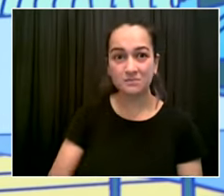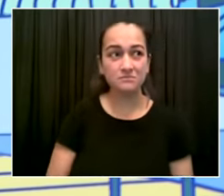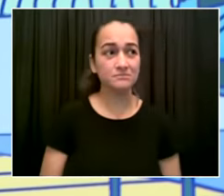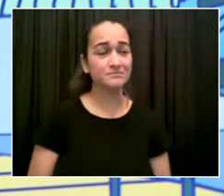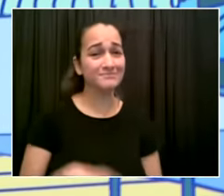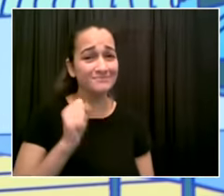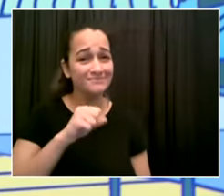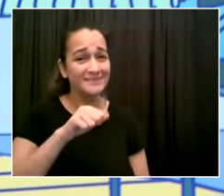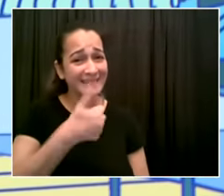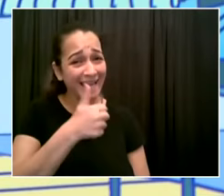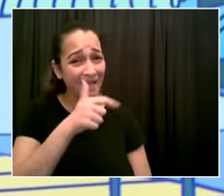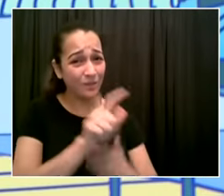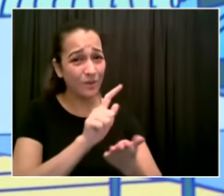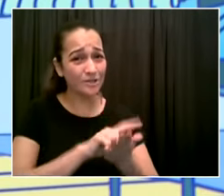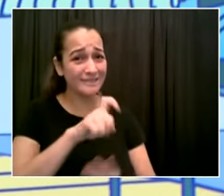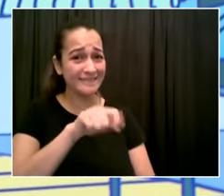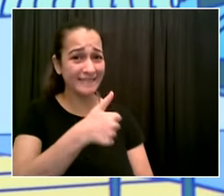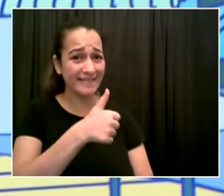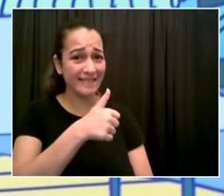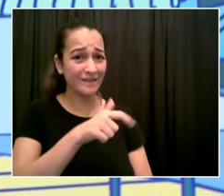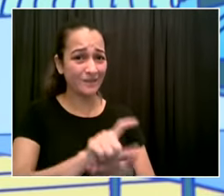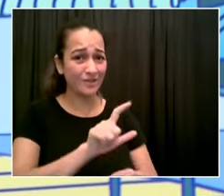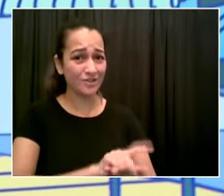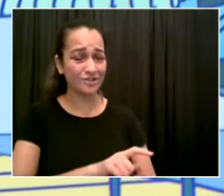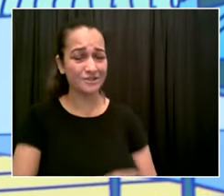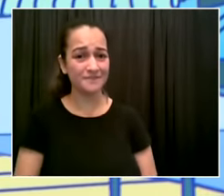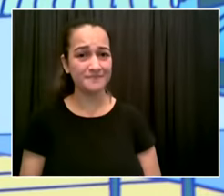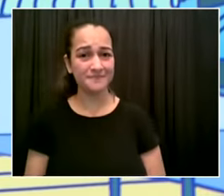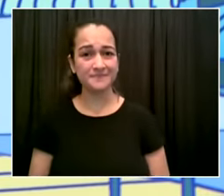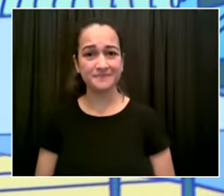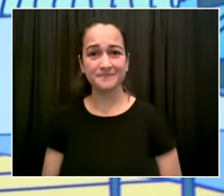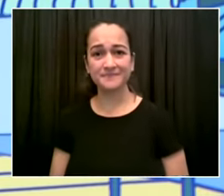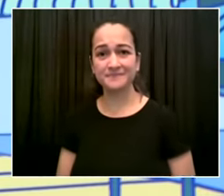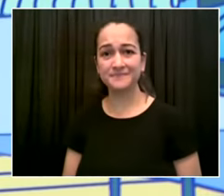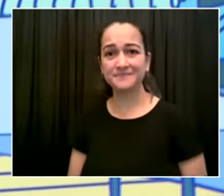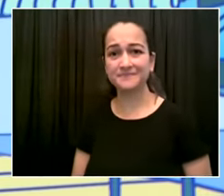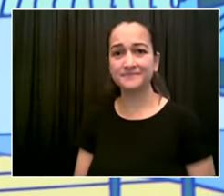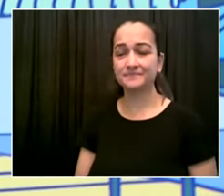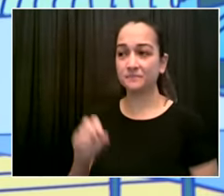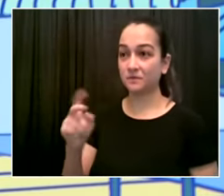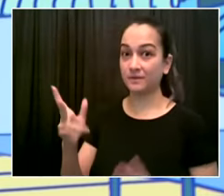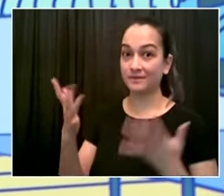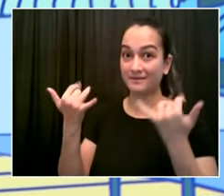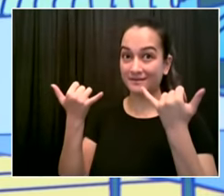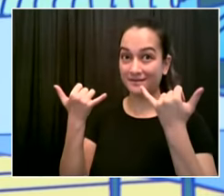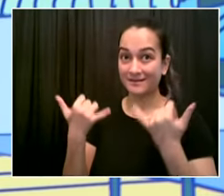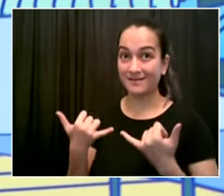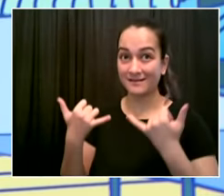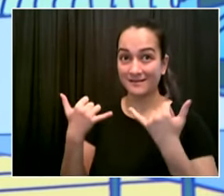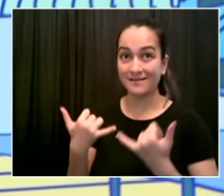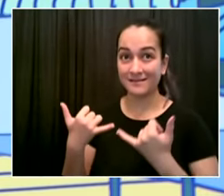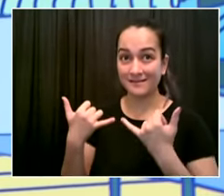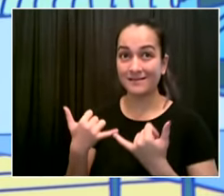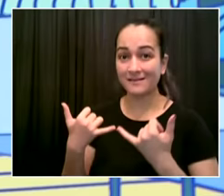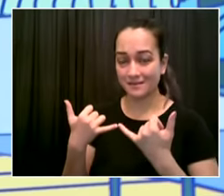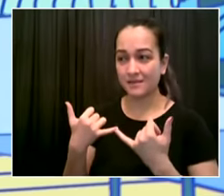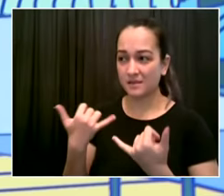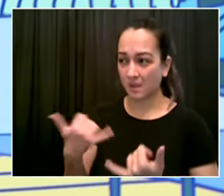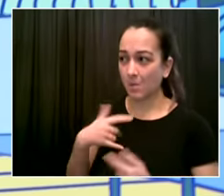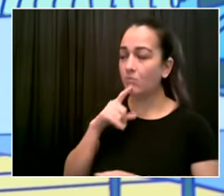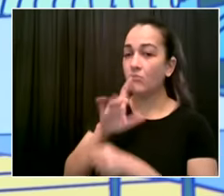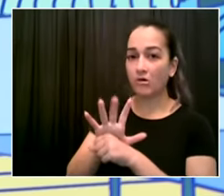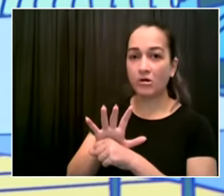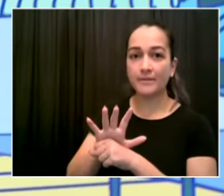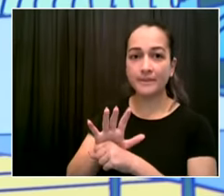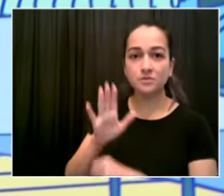okay i've given the instruction the fact that it's not in the budget because it's 10 attorneys the mypd could certainly find the money elsewhere in the budget for 10